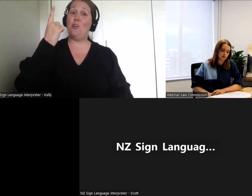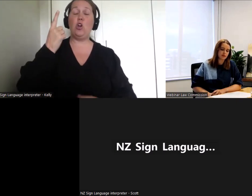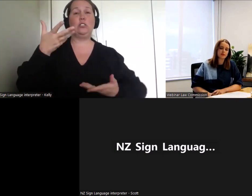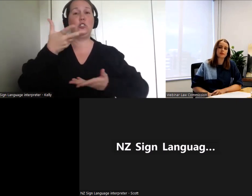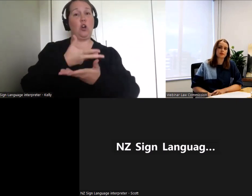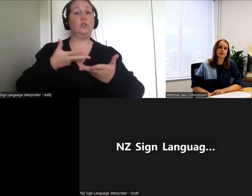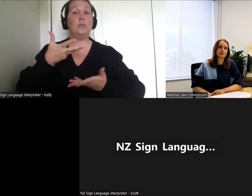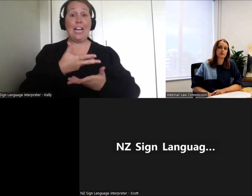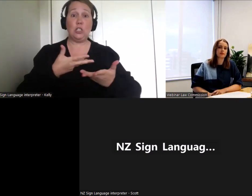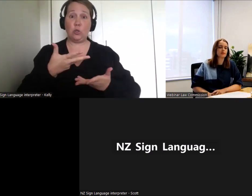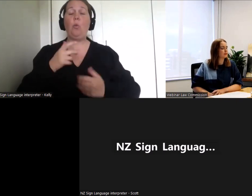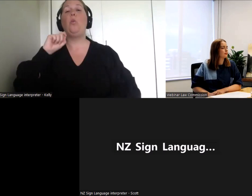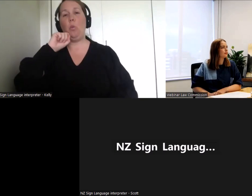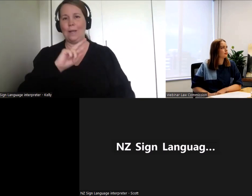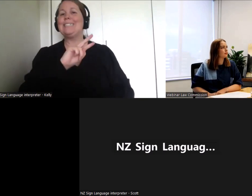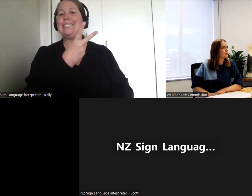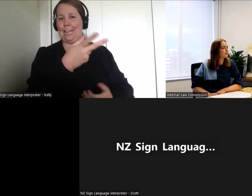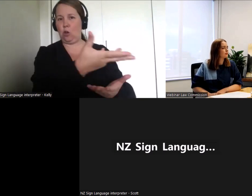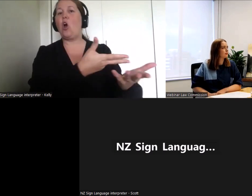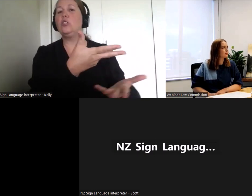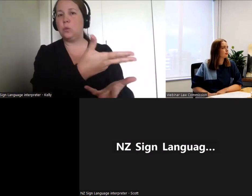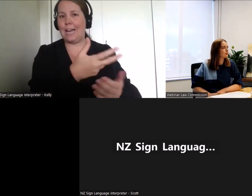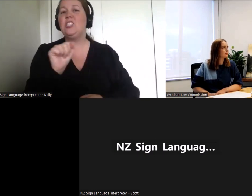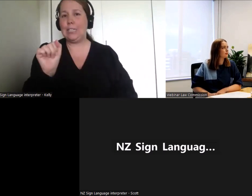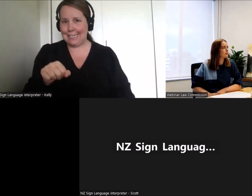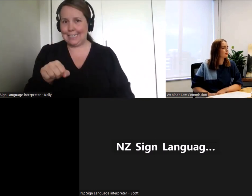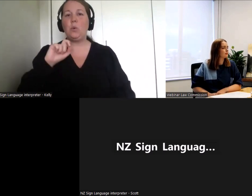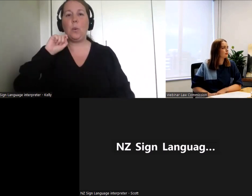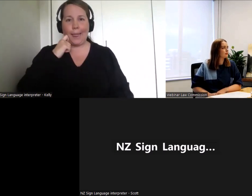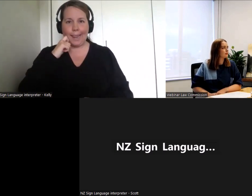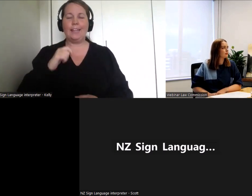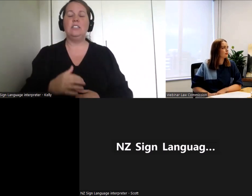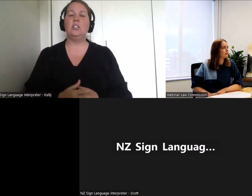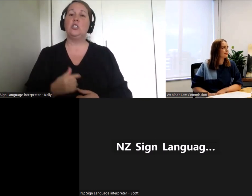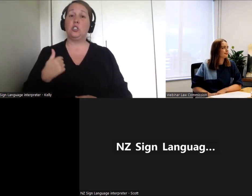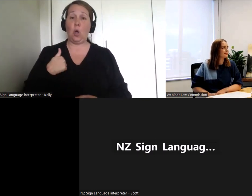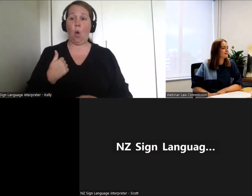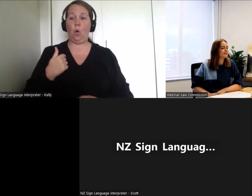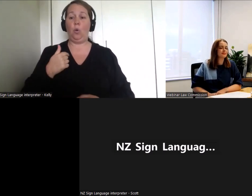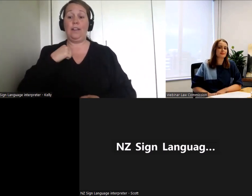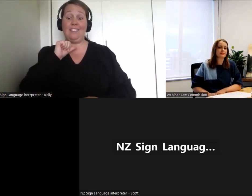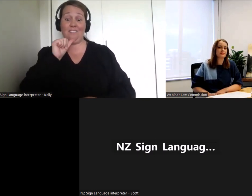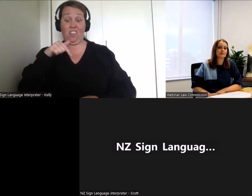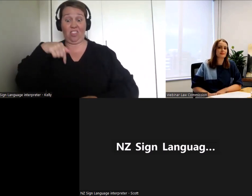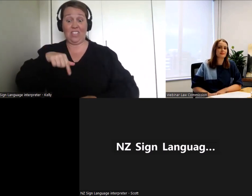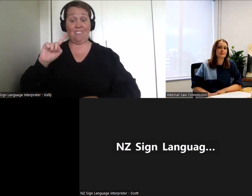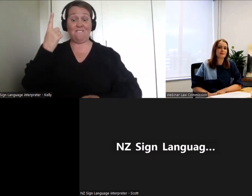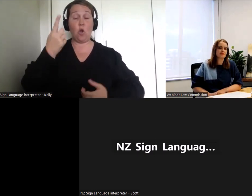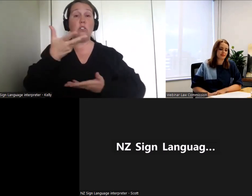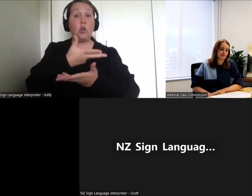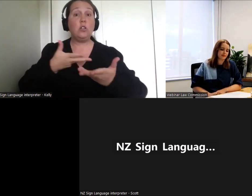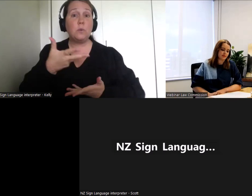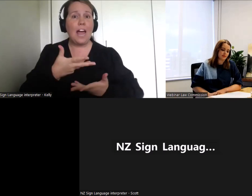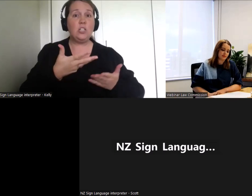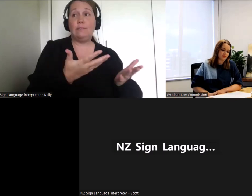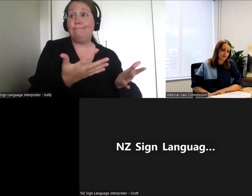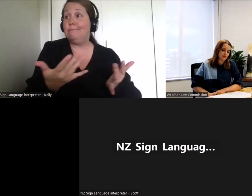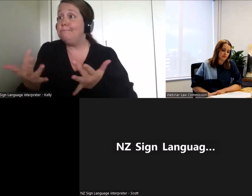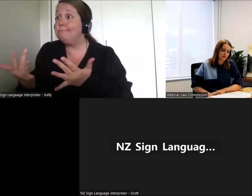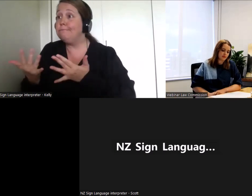that we can take from this round to improve our next round of consultation, then we're keen to